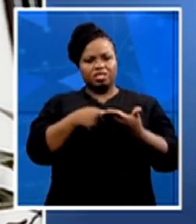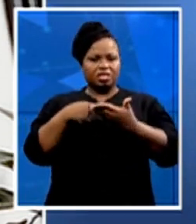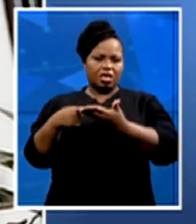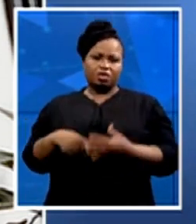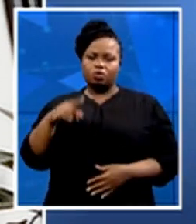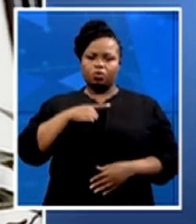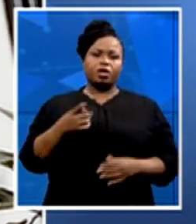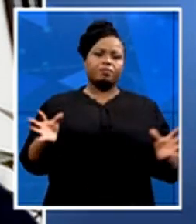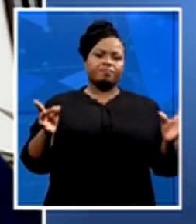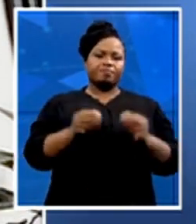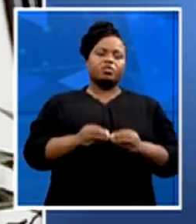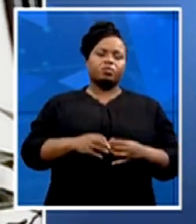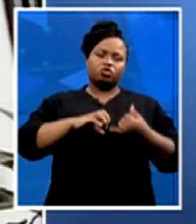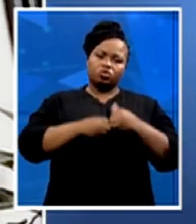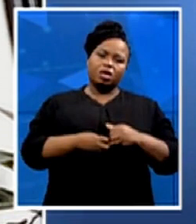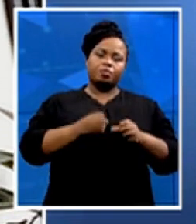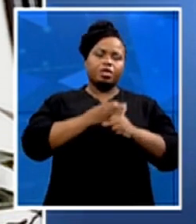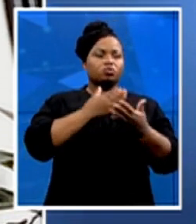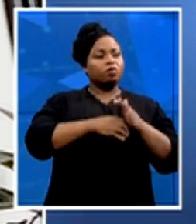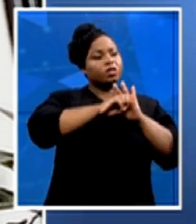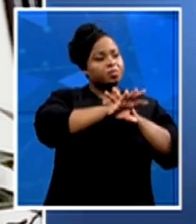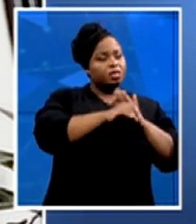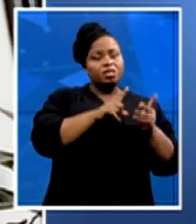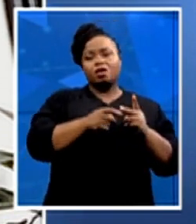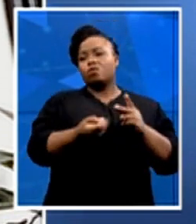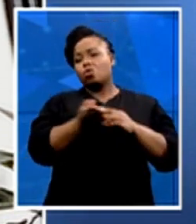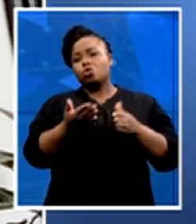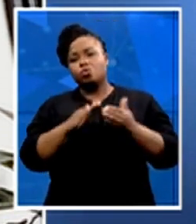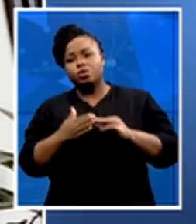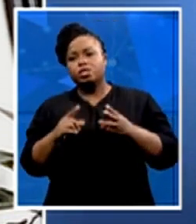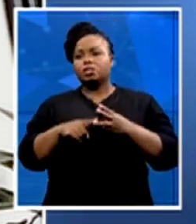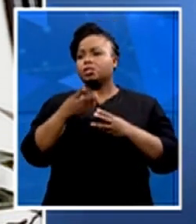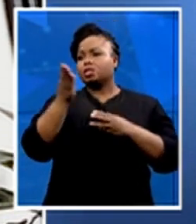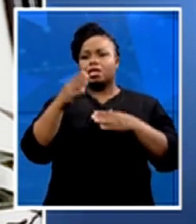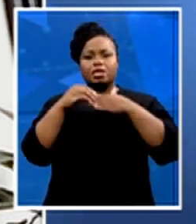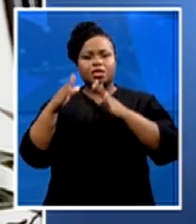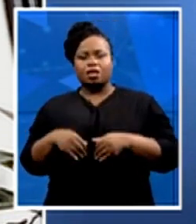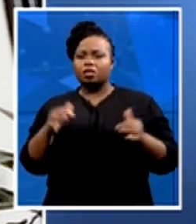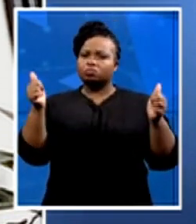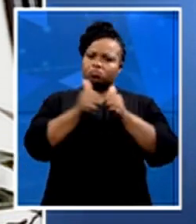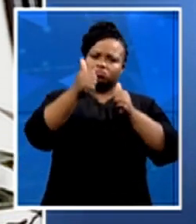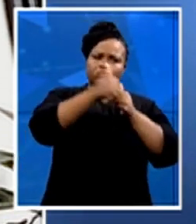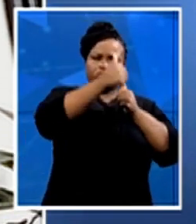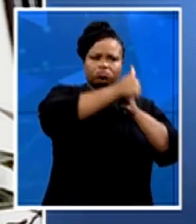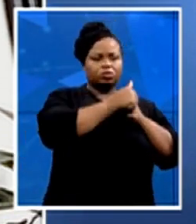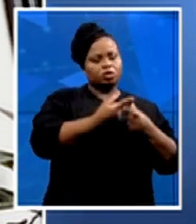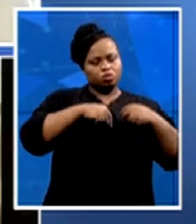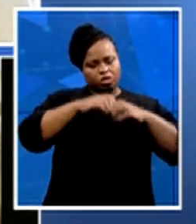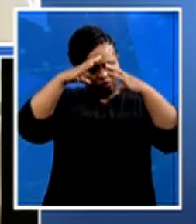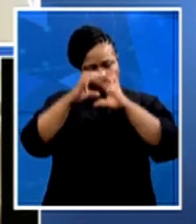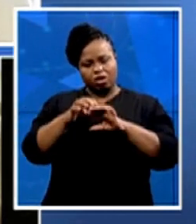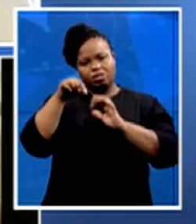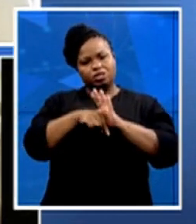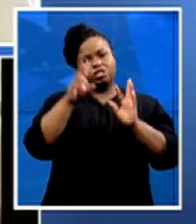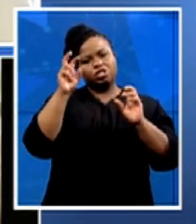the media, both from the ground, both from leaders to really work on this issue that we are we are dealing with here in this country. What